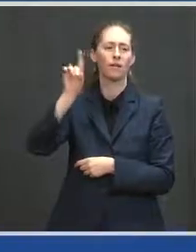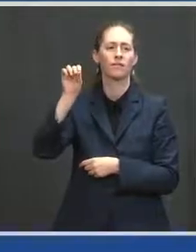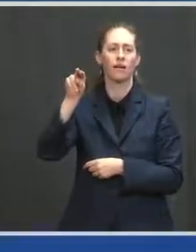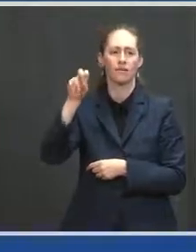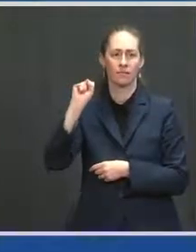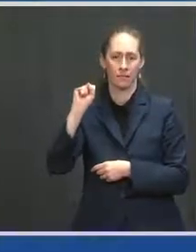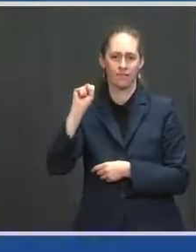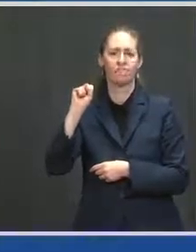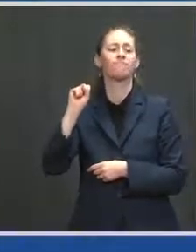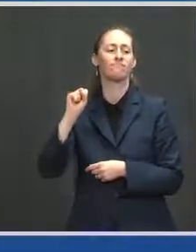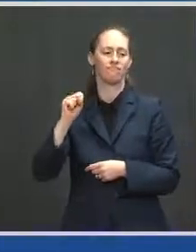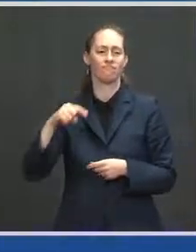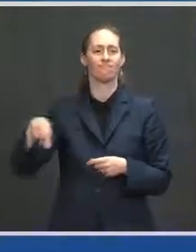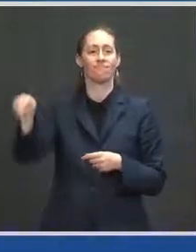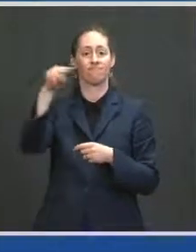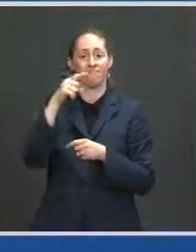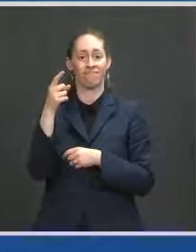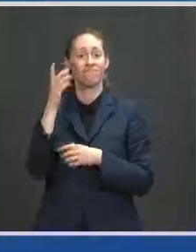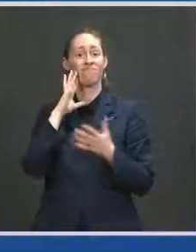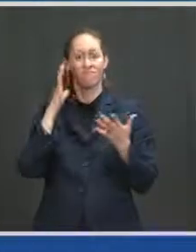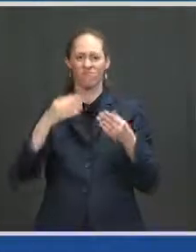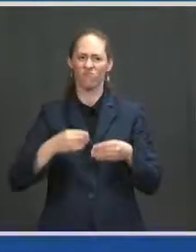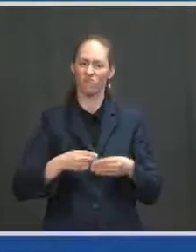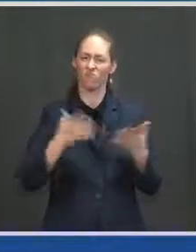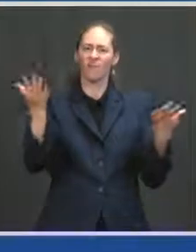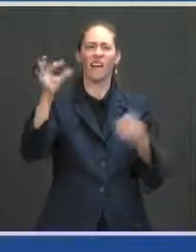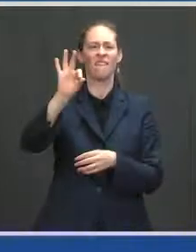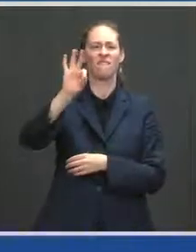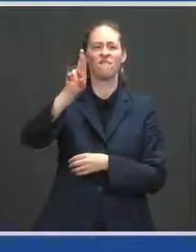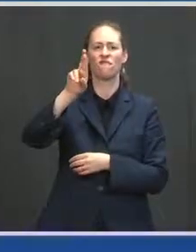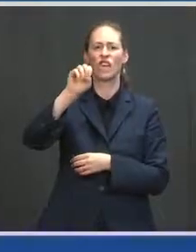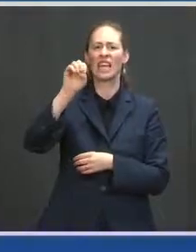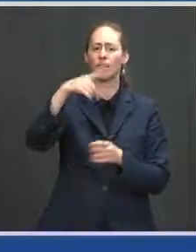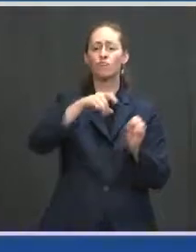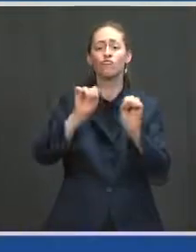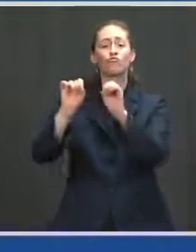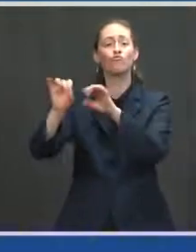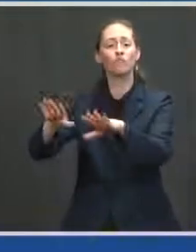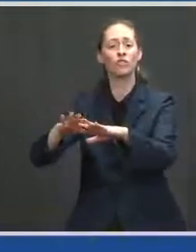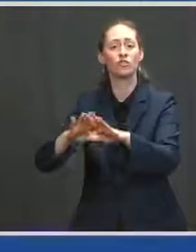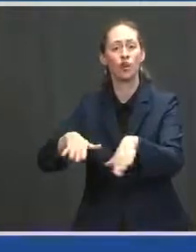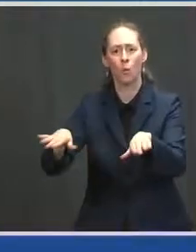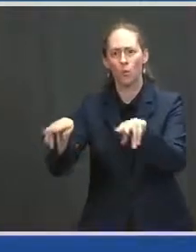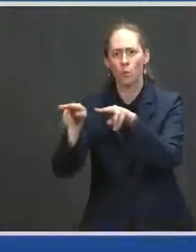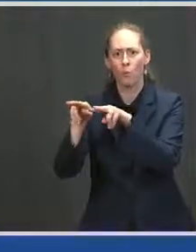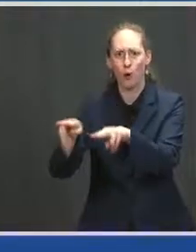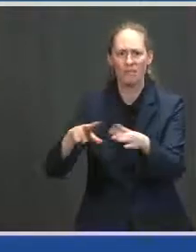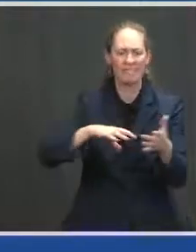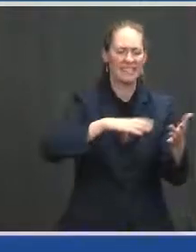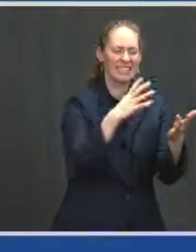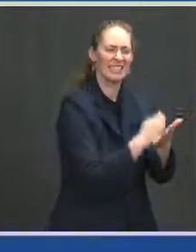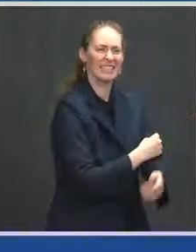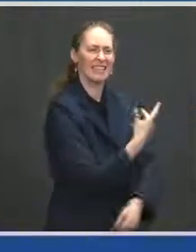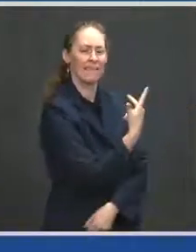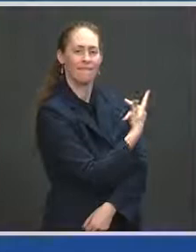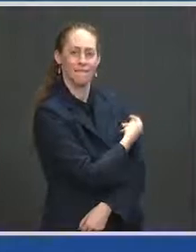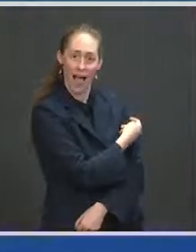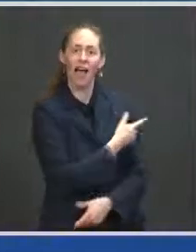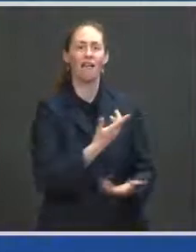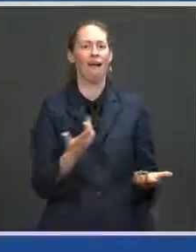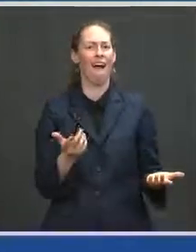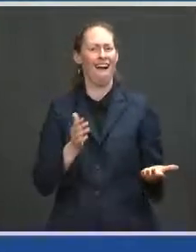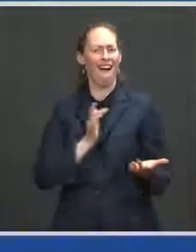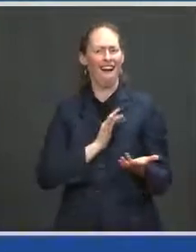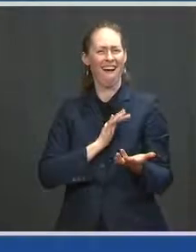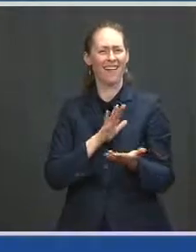are going to offer free drop-in childcare while the parents are getting vaccinated. In addition, Uber